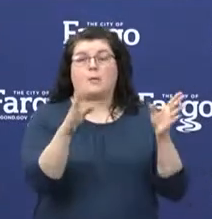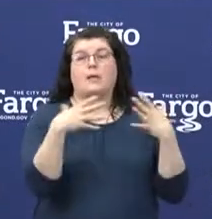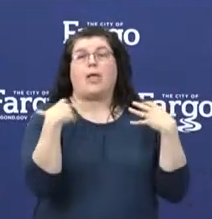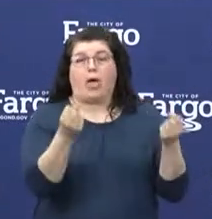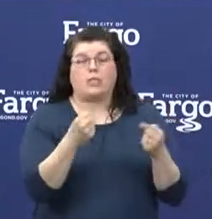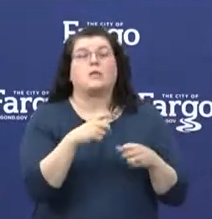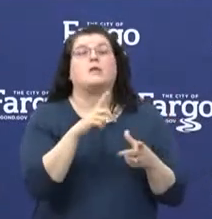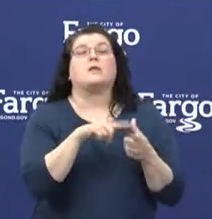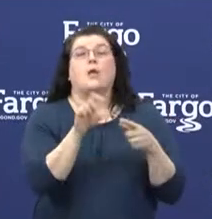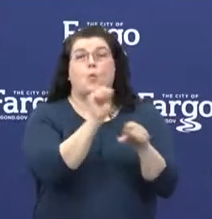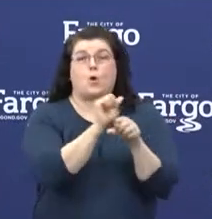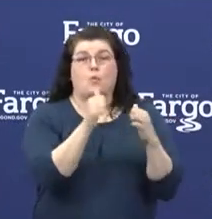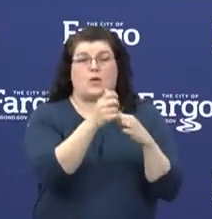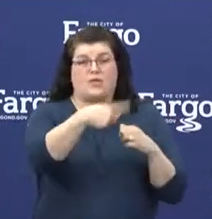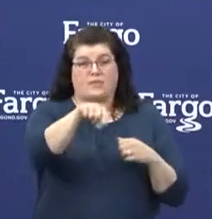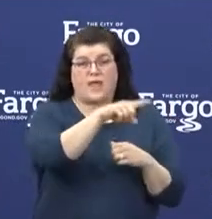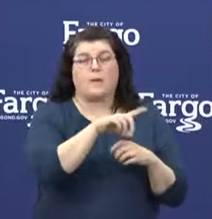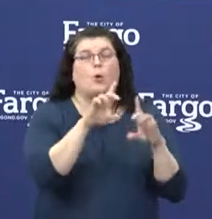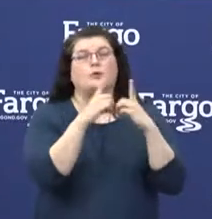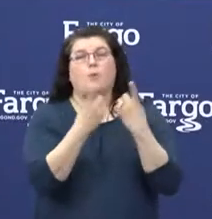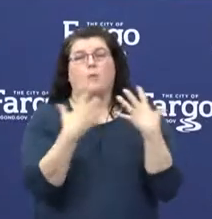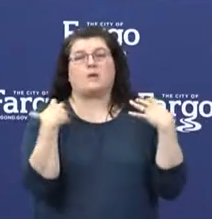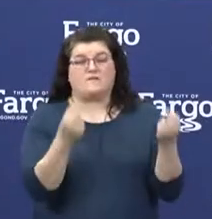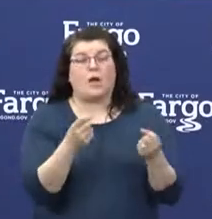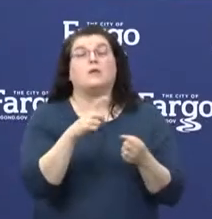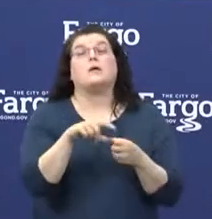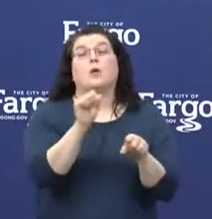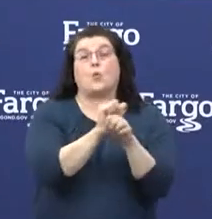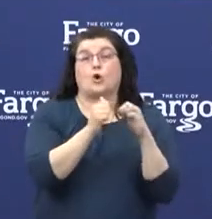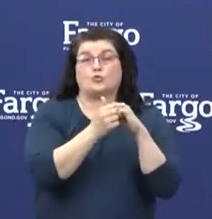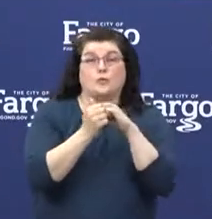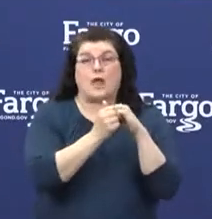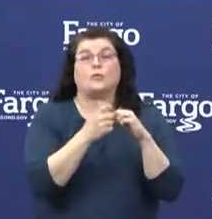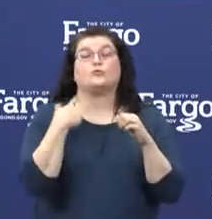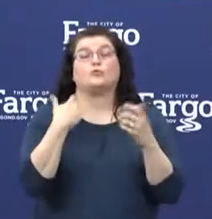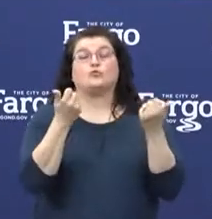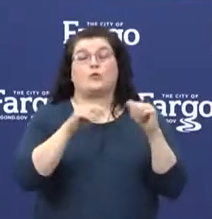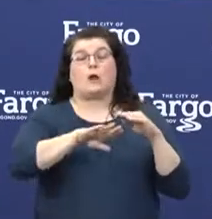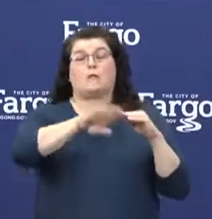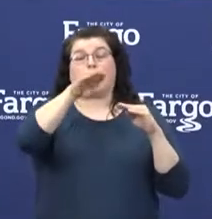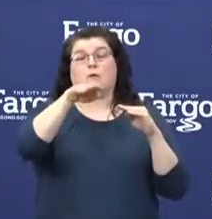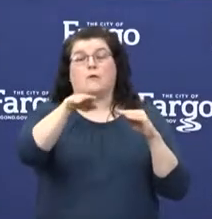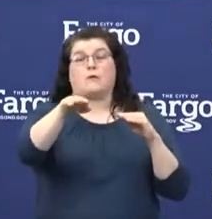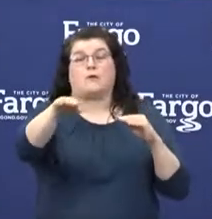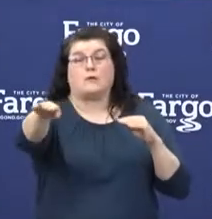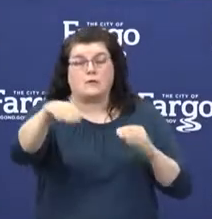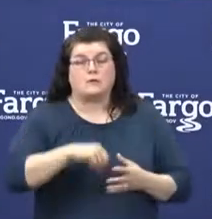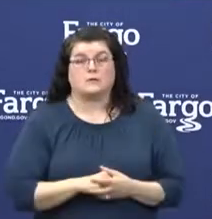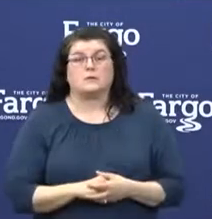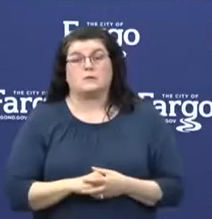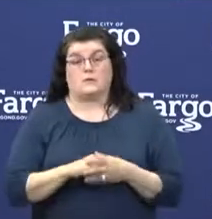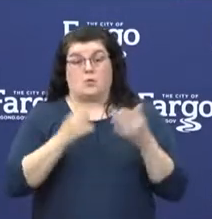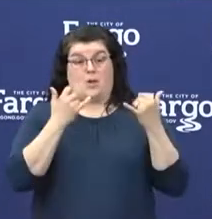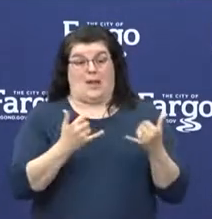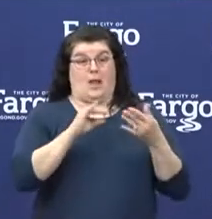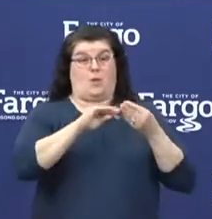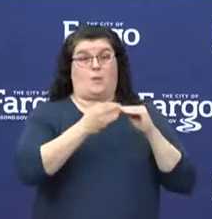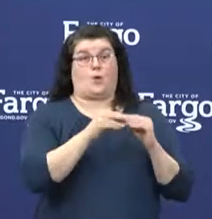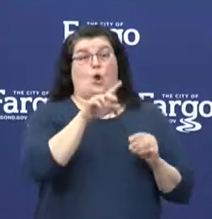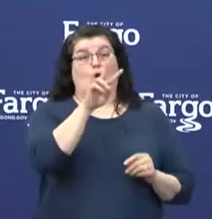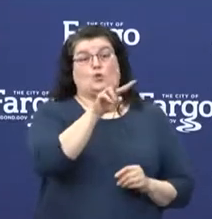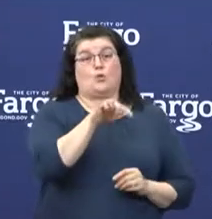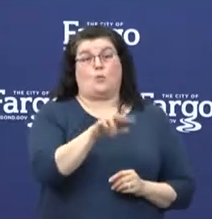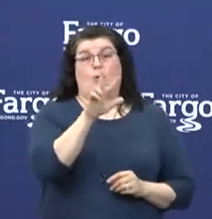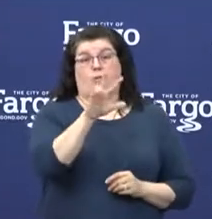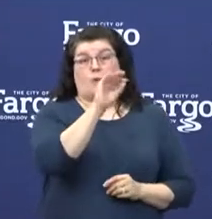county and to identify curves of this virus so we can continue to flatten the curve. And today's numbers are excellent. It's 2.3% of